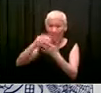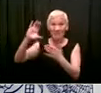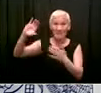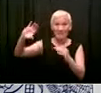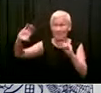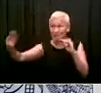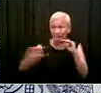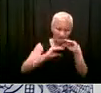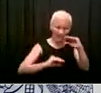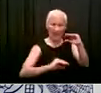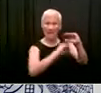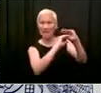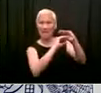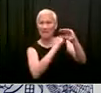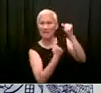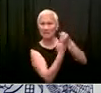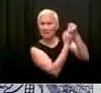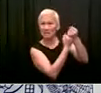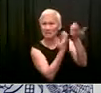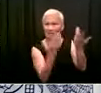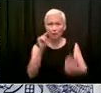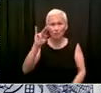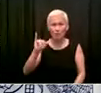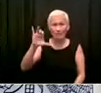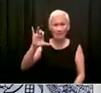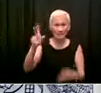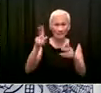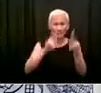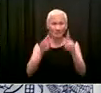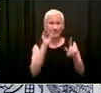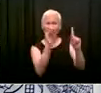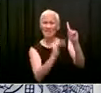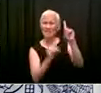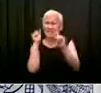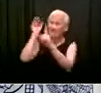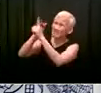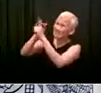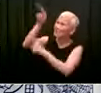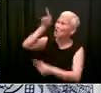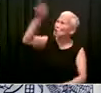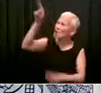We can't go without train service. We can't have a strong recovery if the subways aren't working.